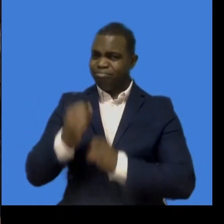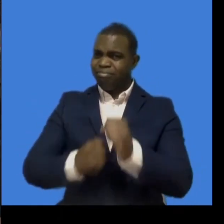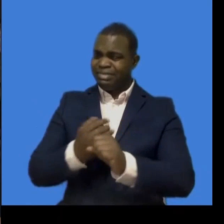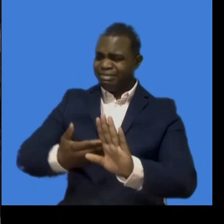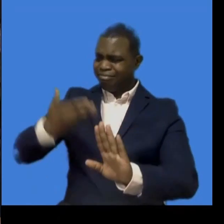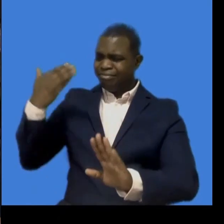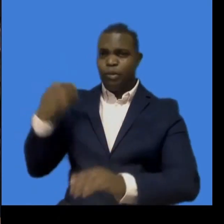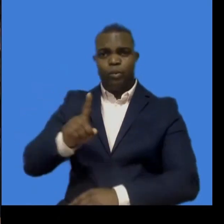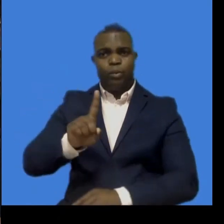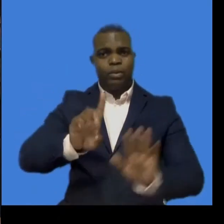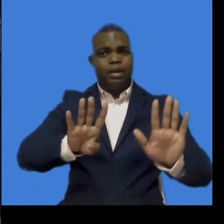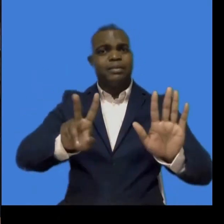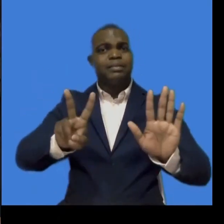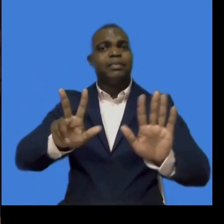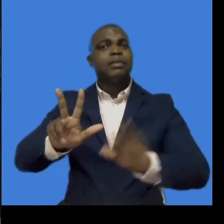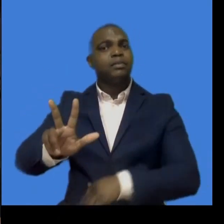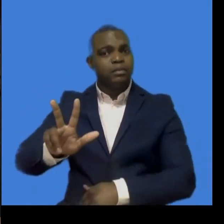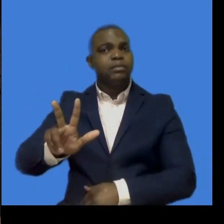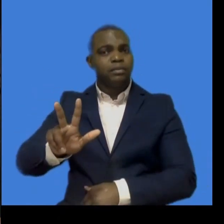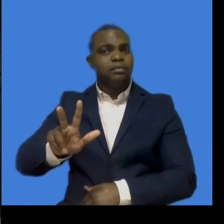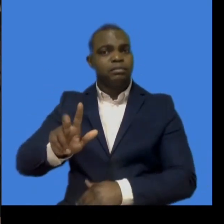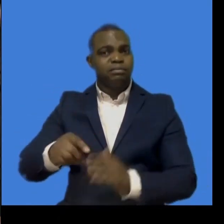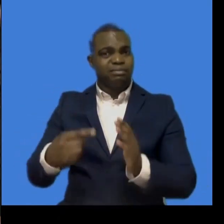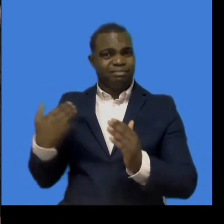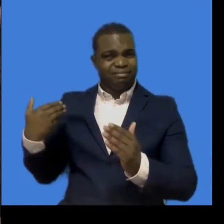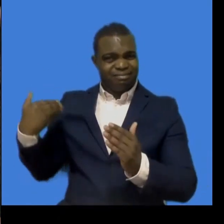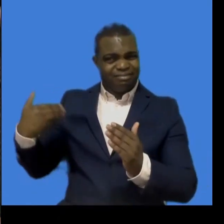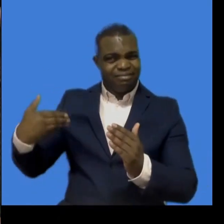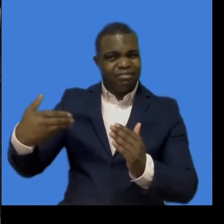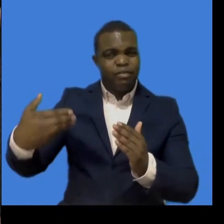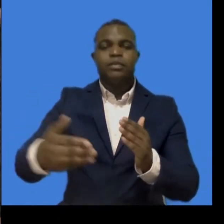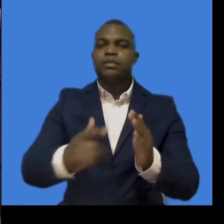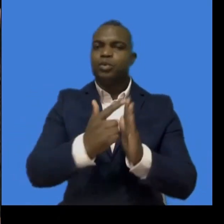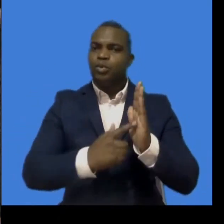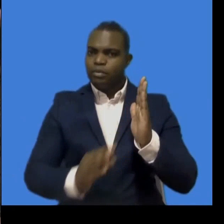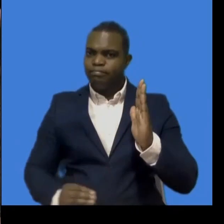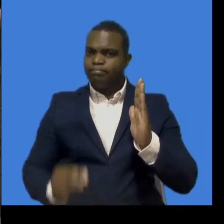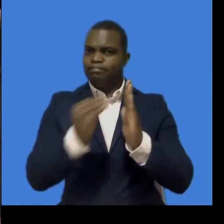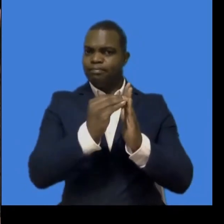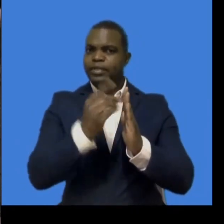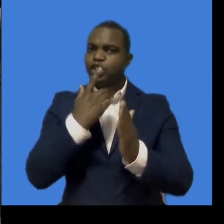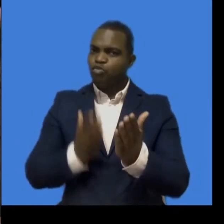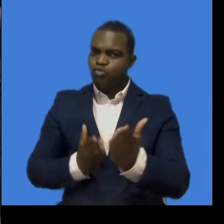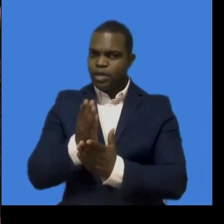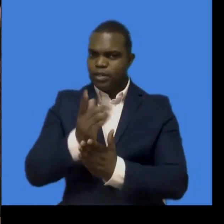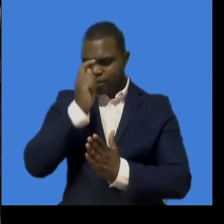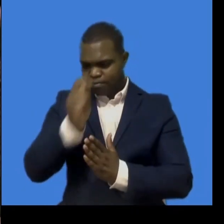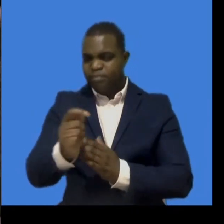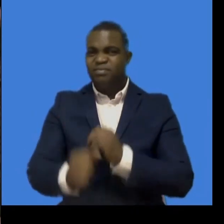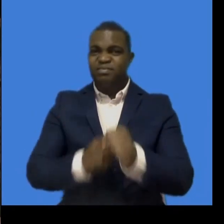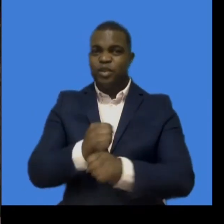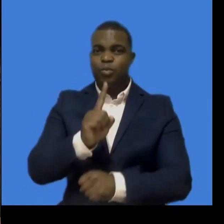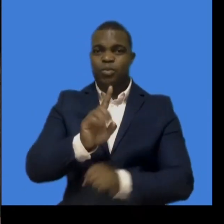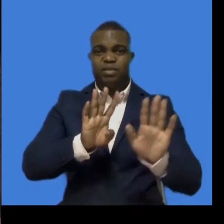Under the provisions of the 1996 Act, the National Council and the first-ever Secretariat for the